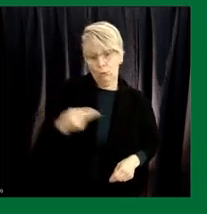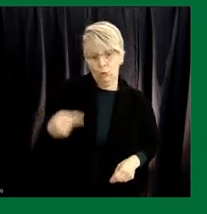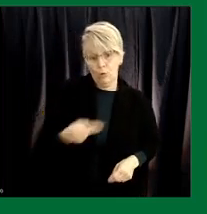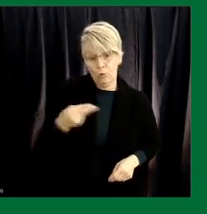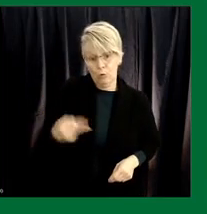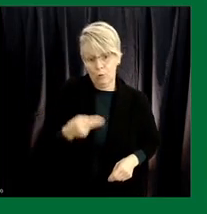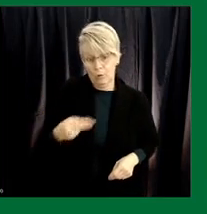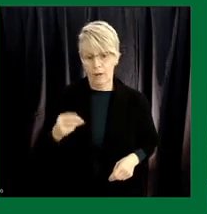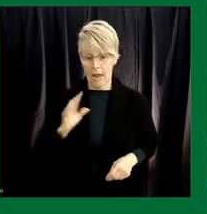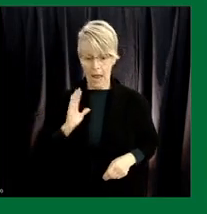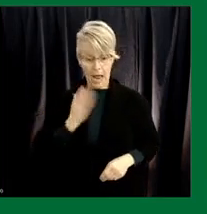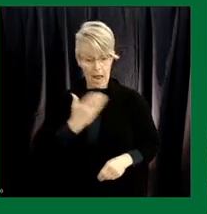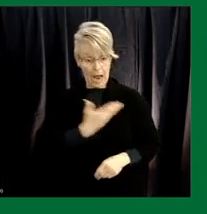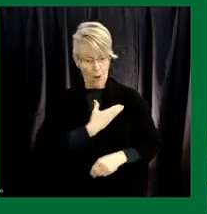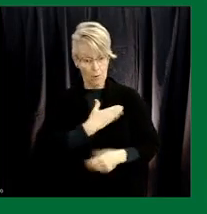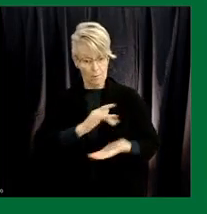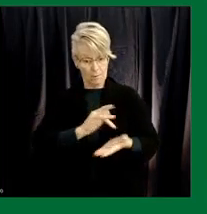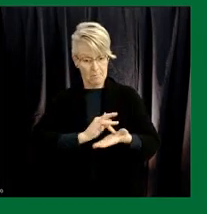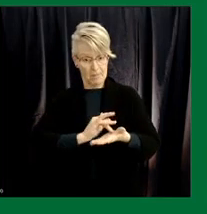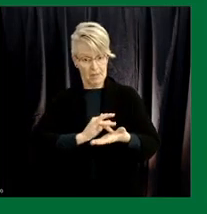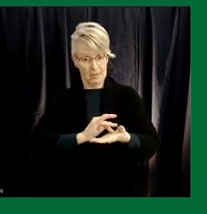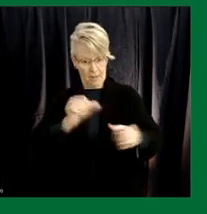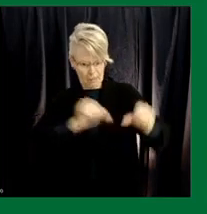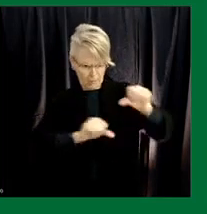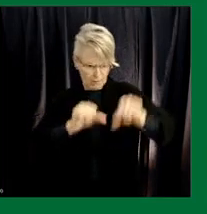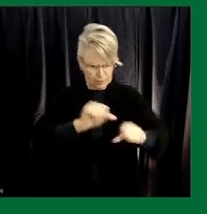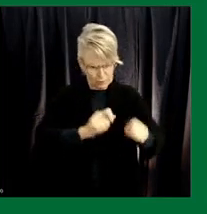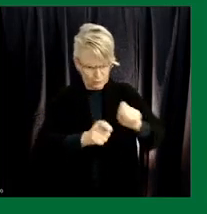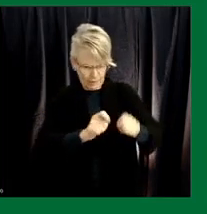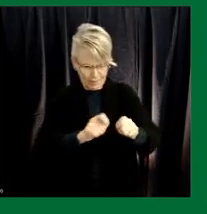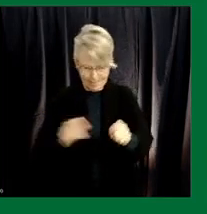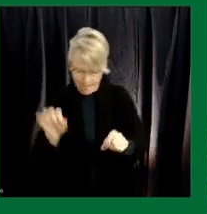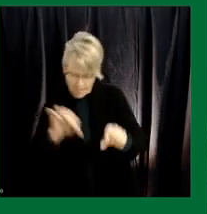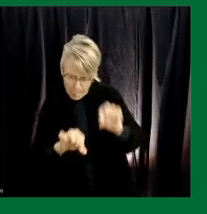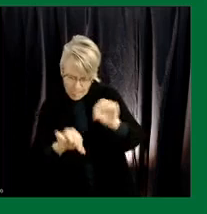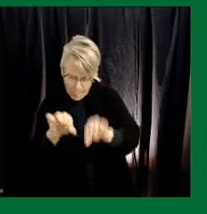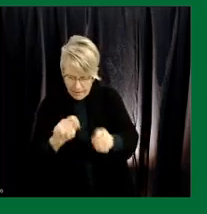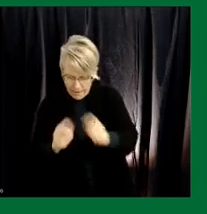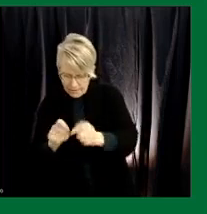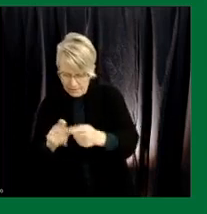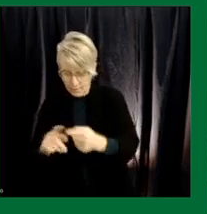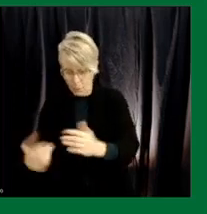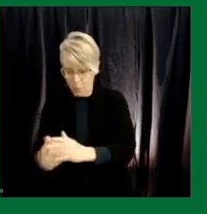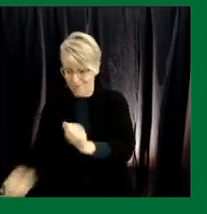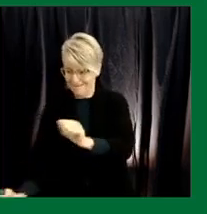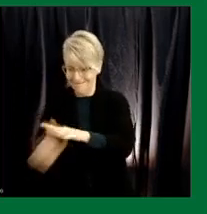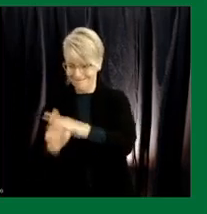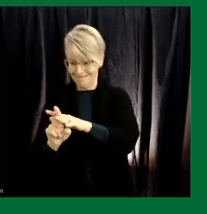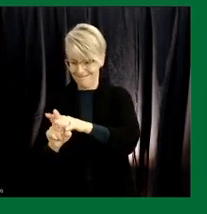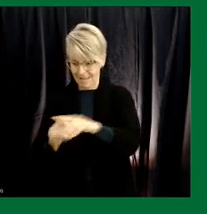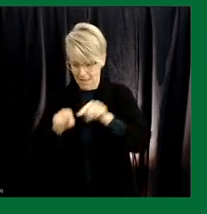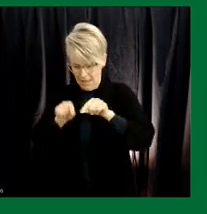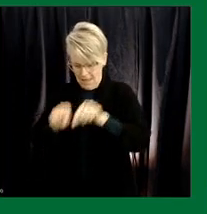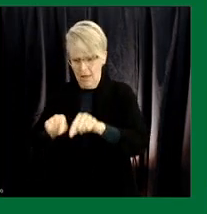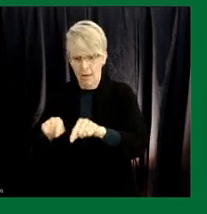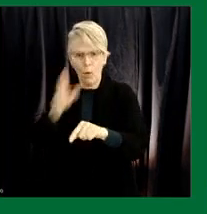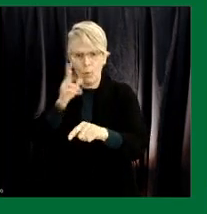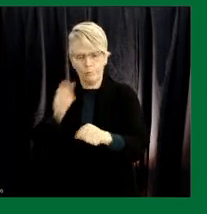adjusted our own vaccine now to the new variants to ensure that in the future our vaccine will be more effective